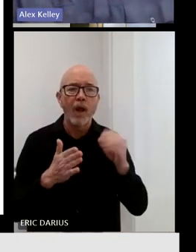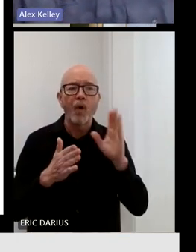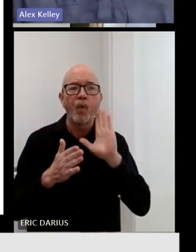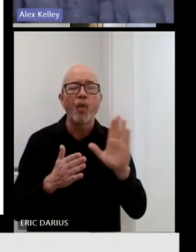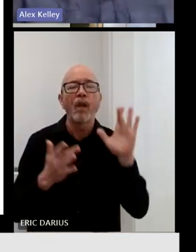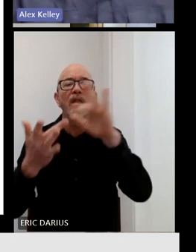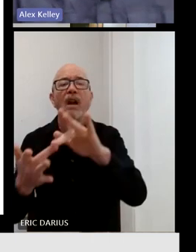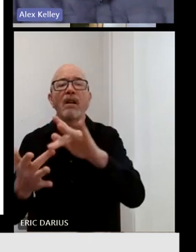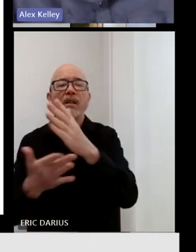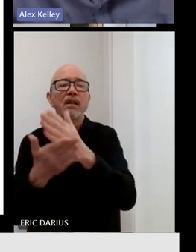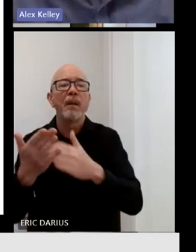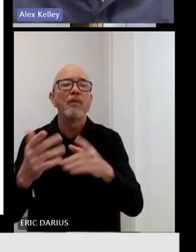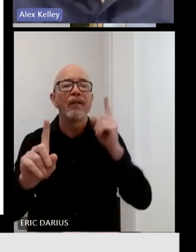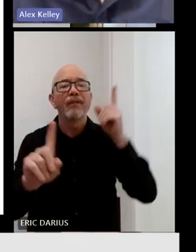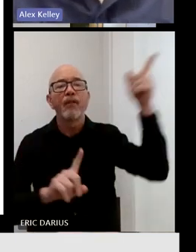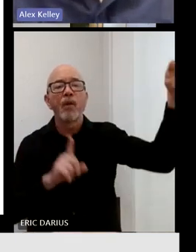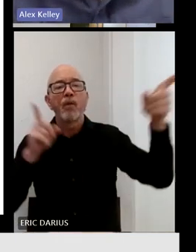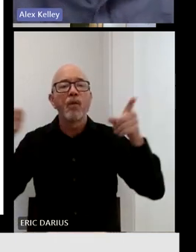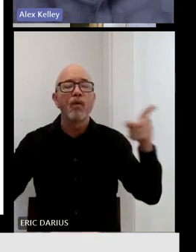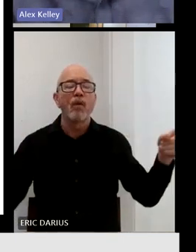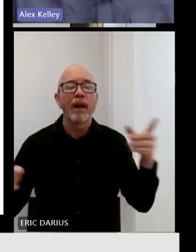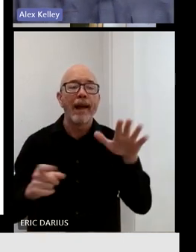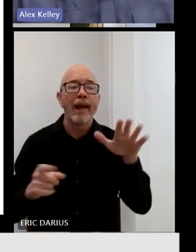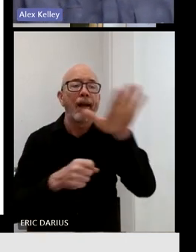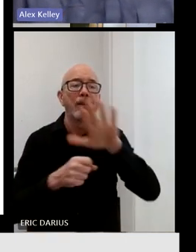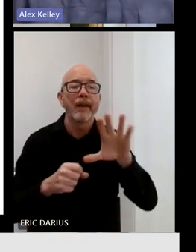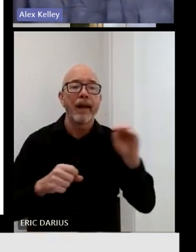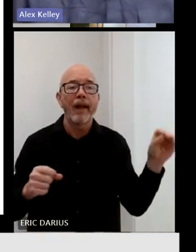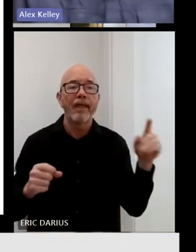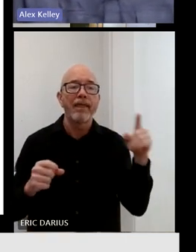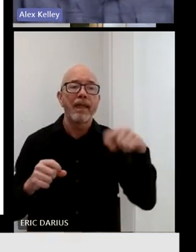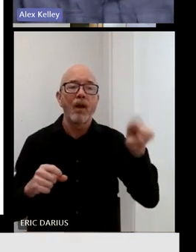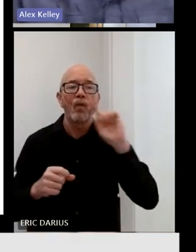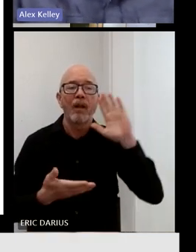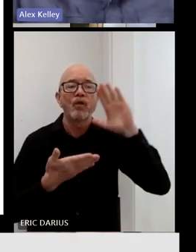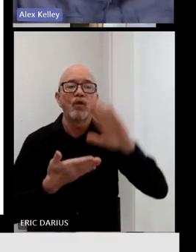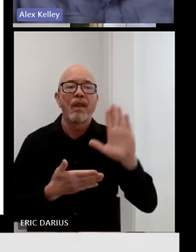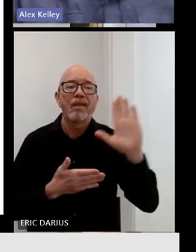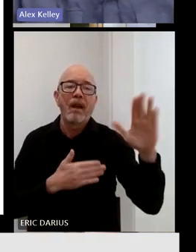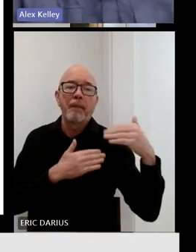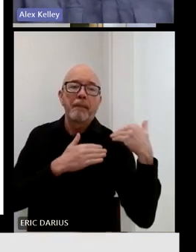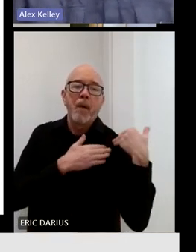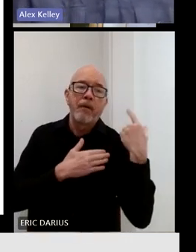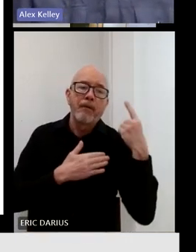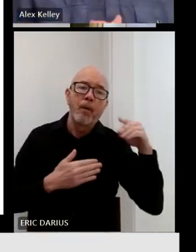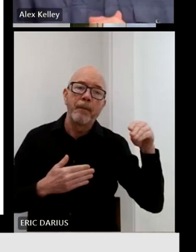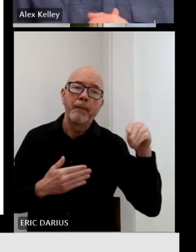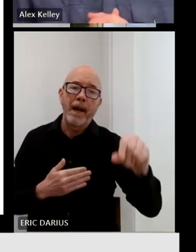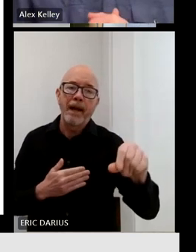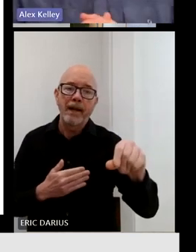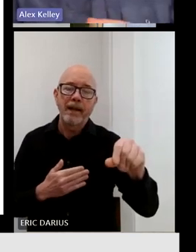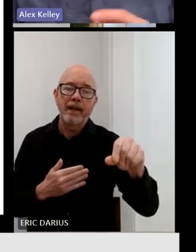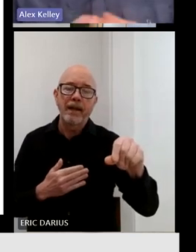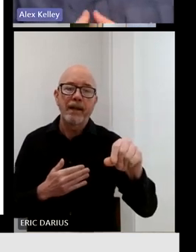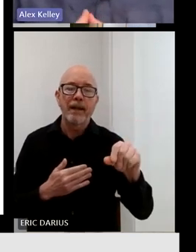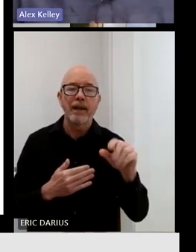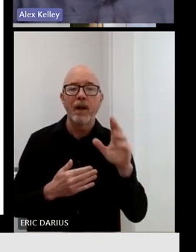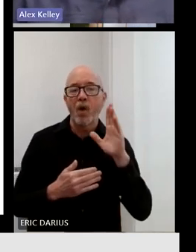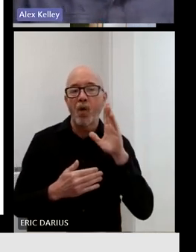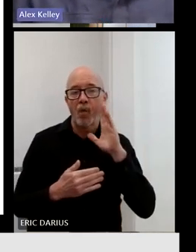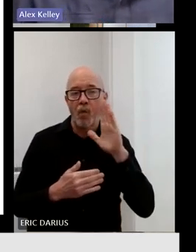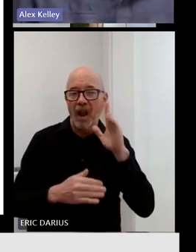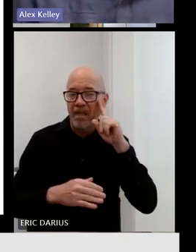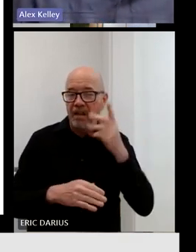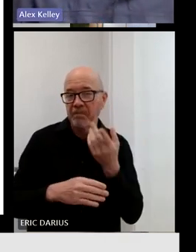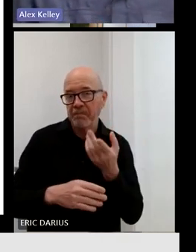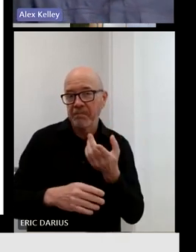most expensive areas would have to pay. So that seems like an easy lift to make things better and more achievable. Number